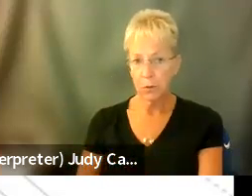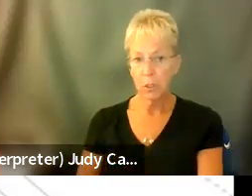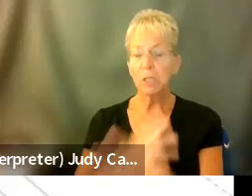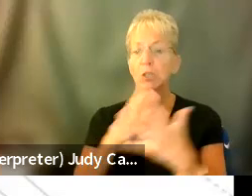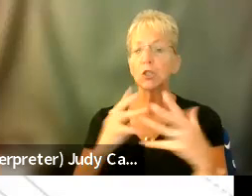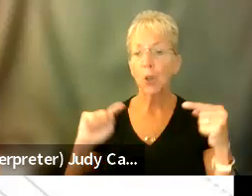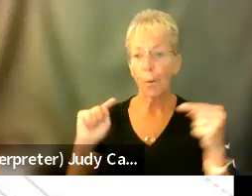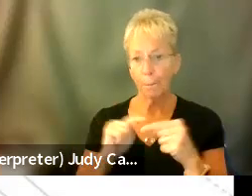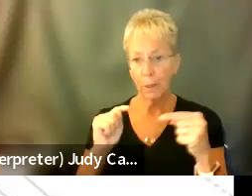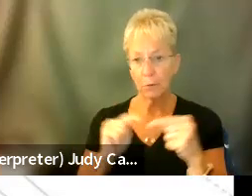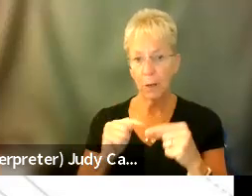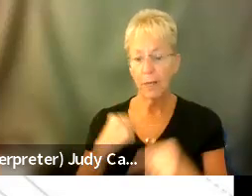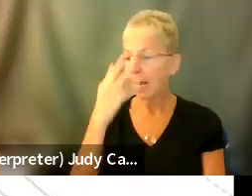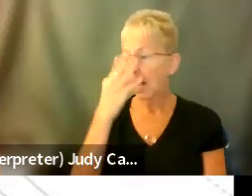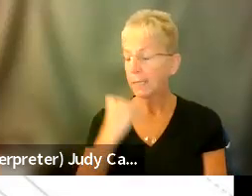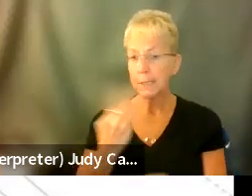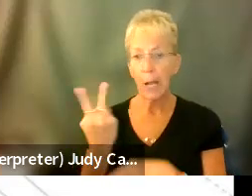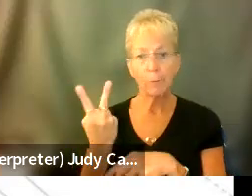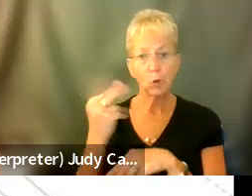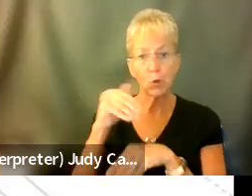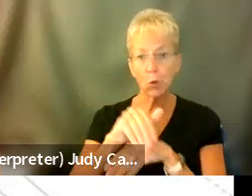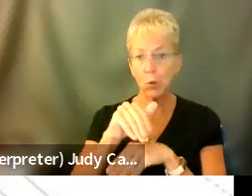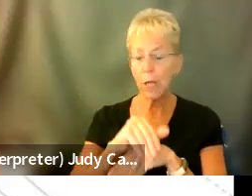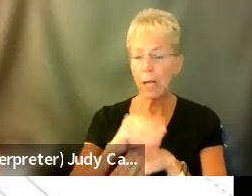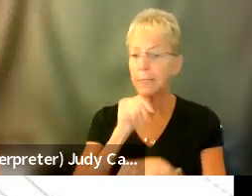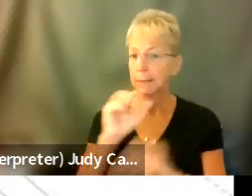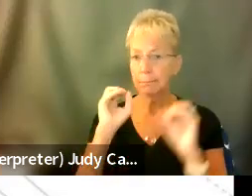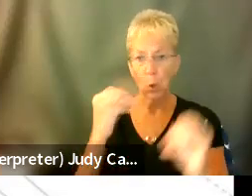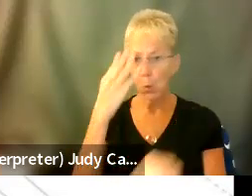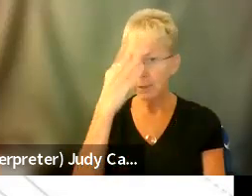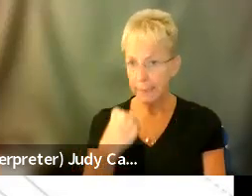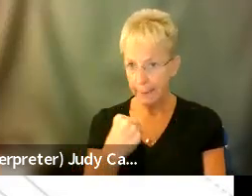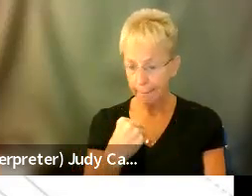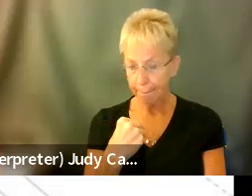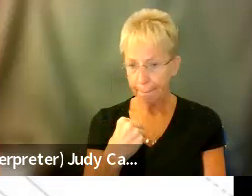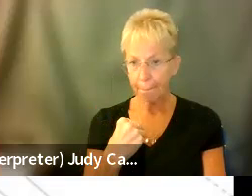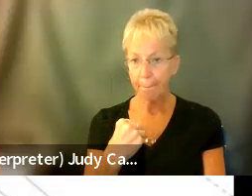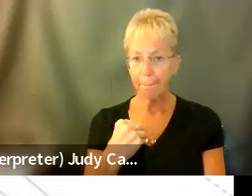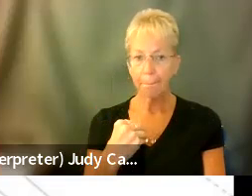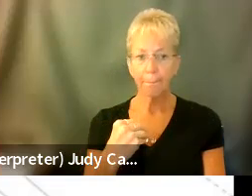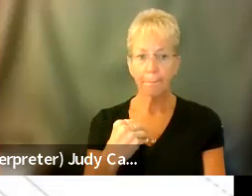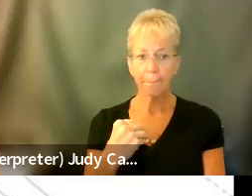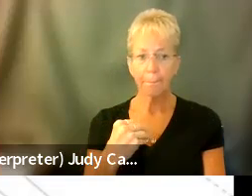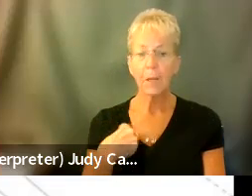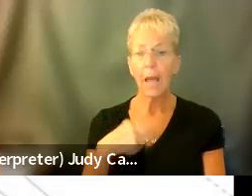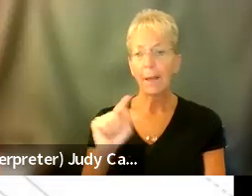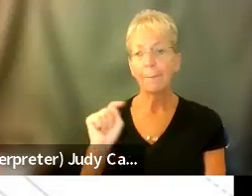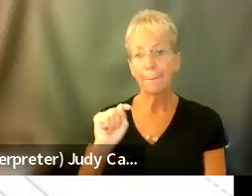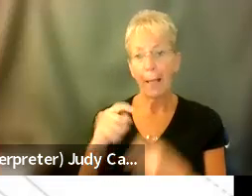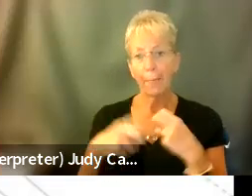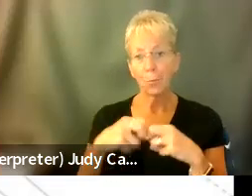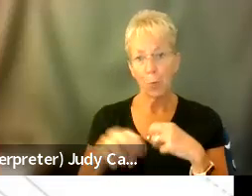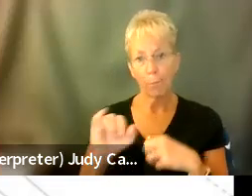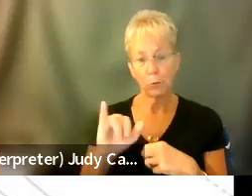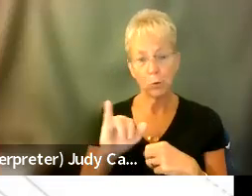I hadn't slept in two nights. I'd actually, um, I have incontinence issues and I